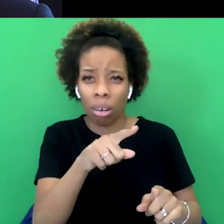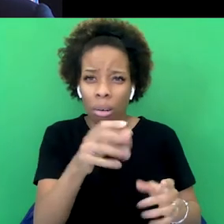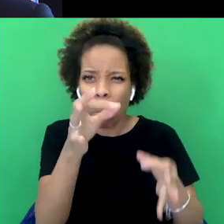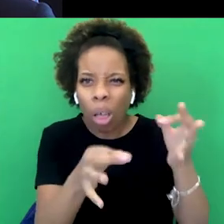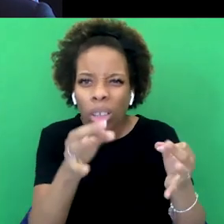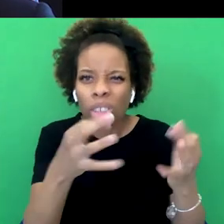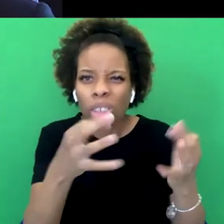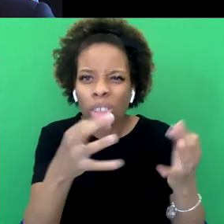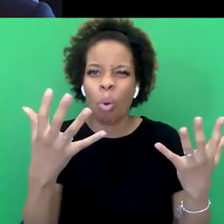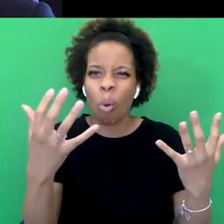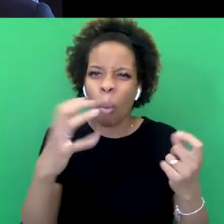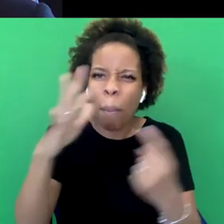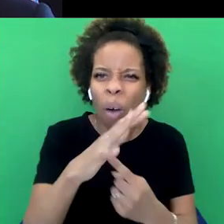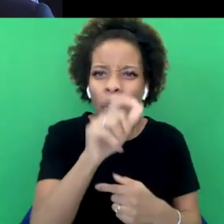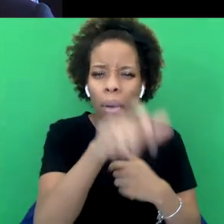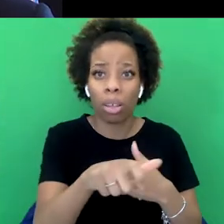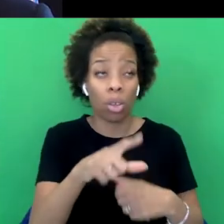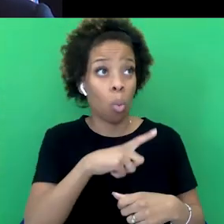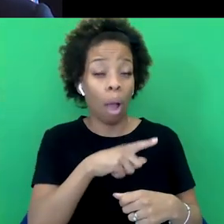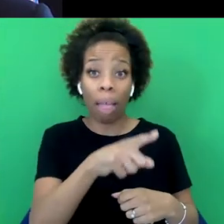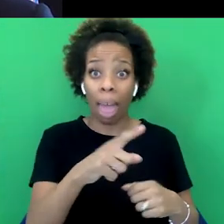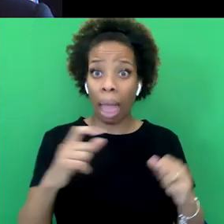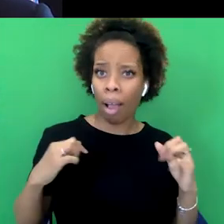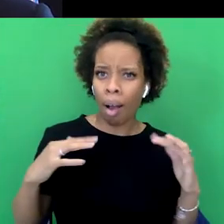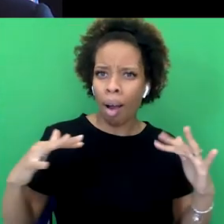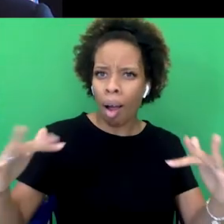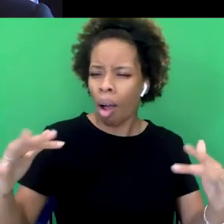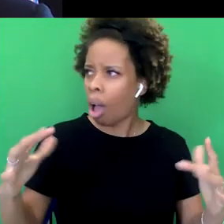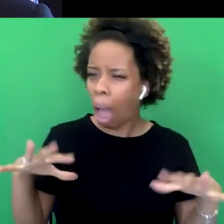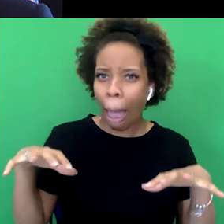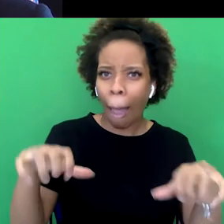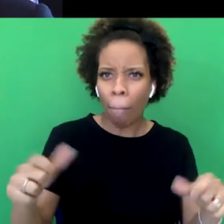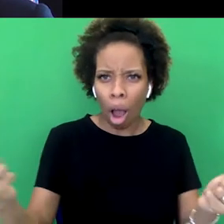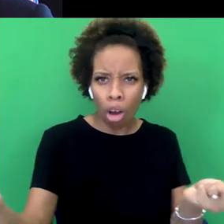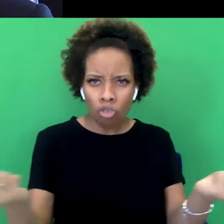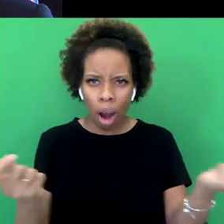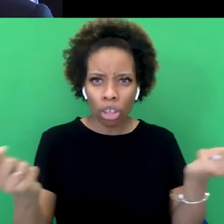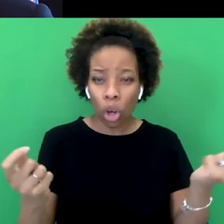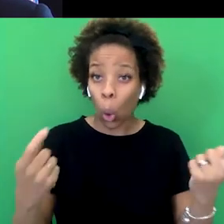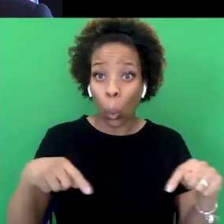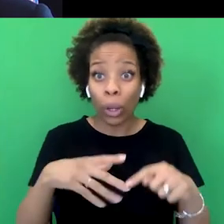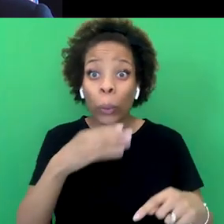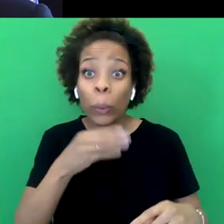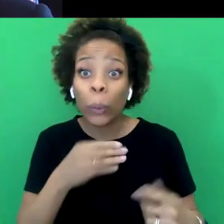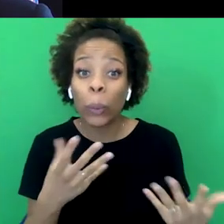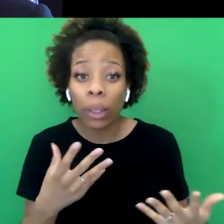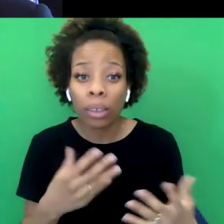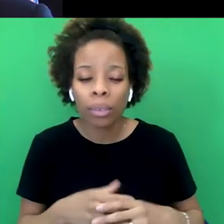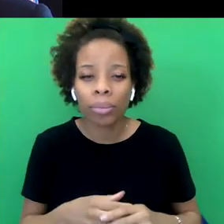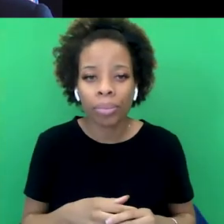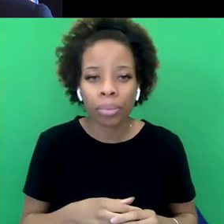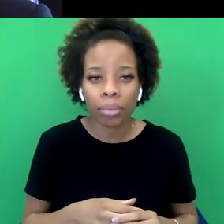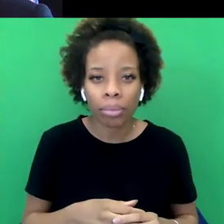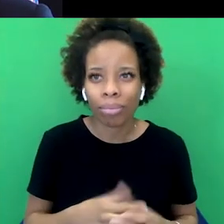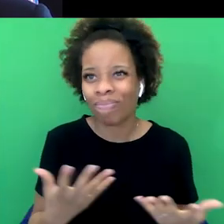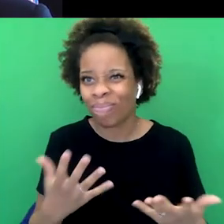empire grandeur that everyone's been brought up with. So just on that note, I want to talk a little bit now, we're running